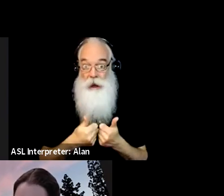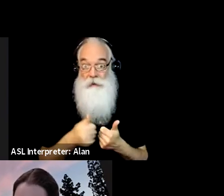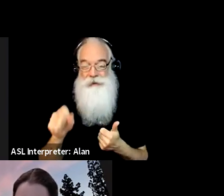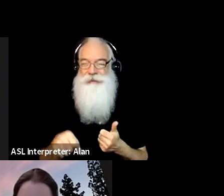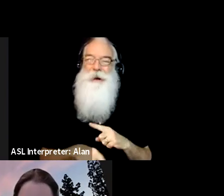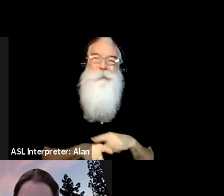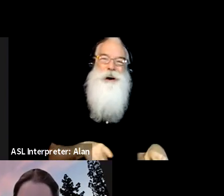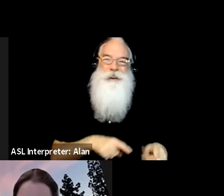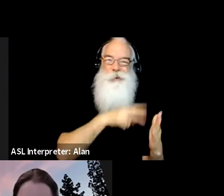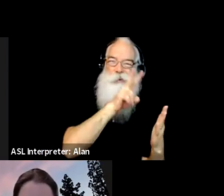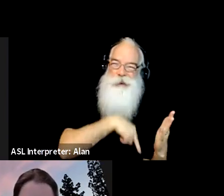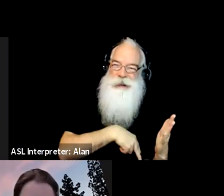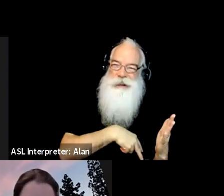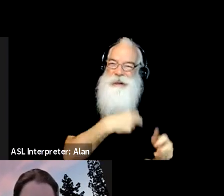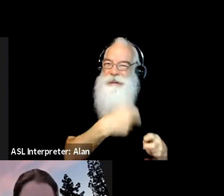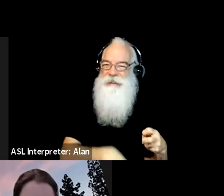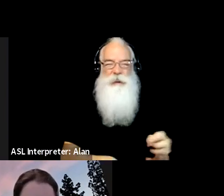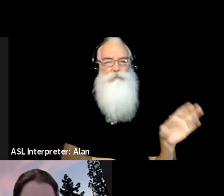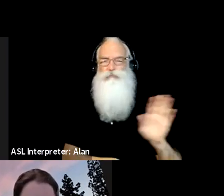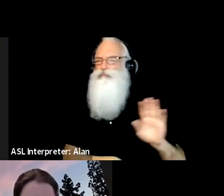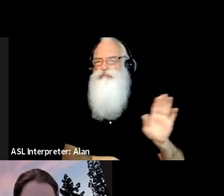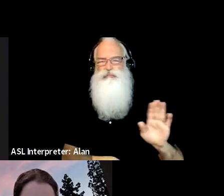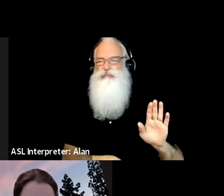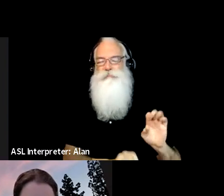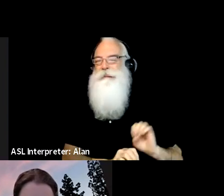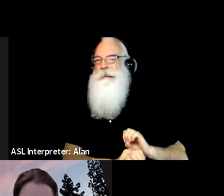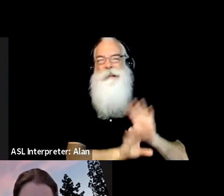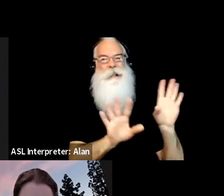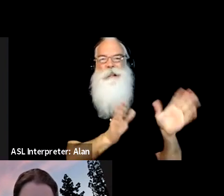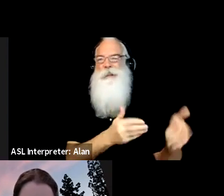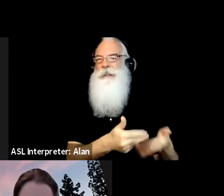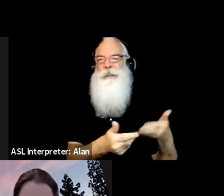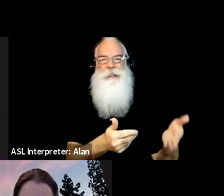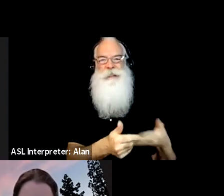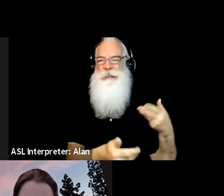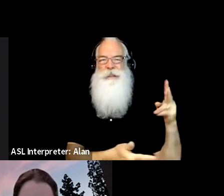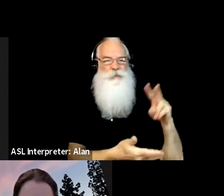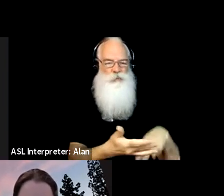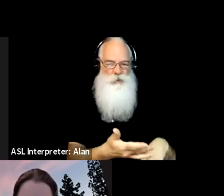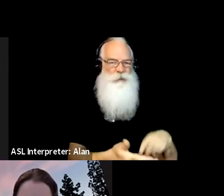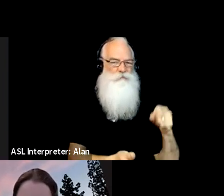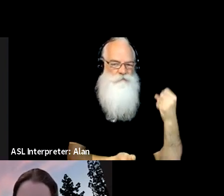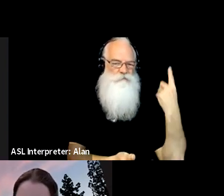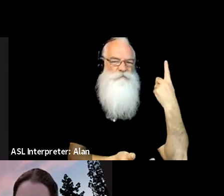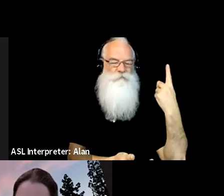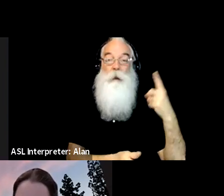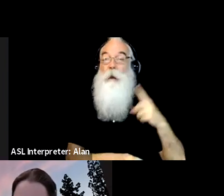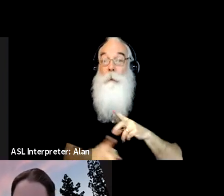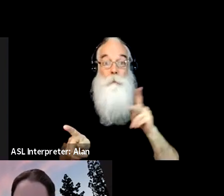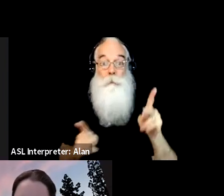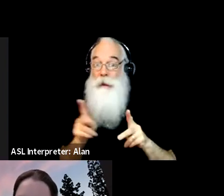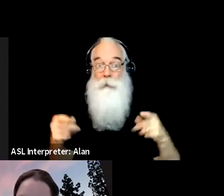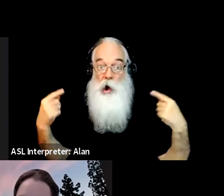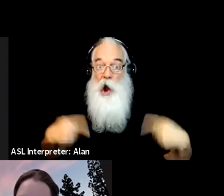reading. The reading is straightforward and easy to understand. And, um, people argued with me and